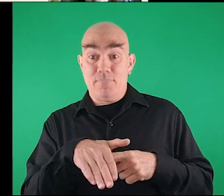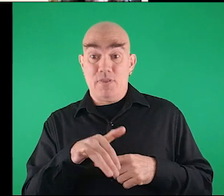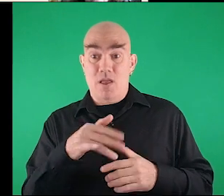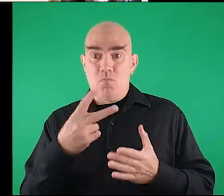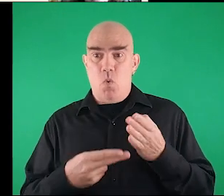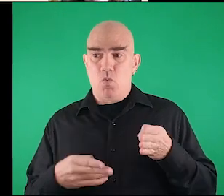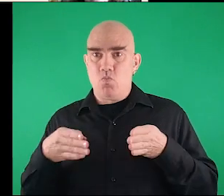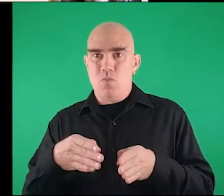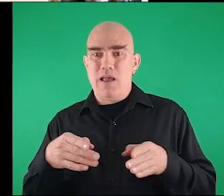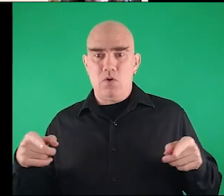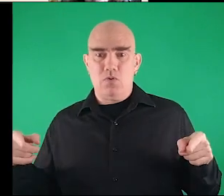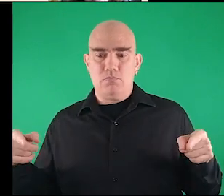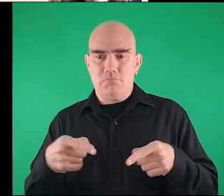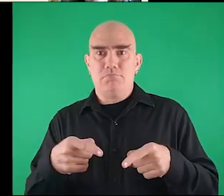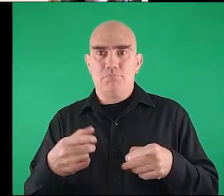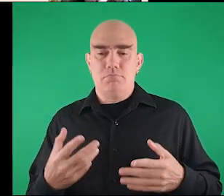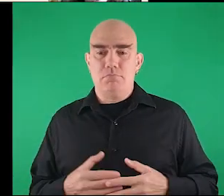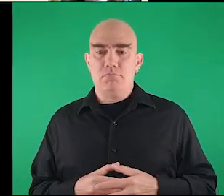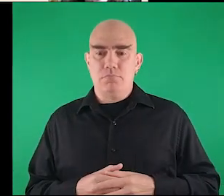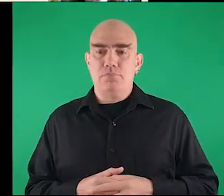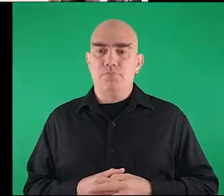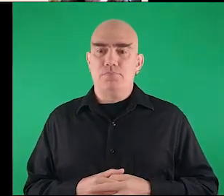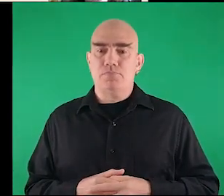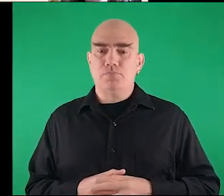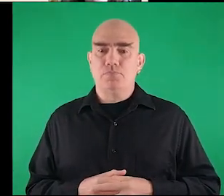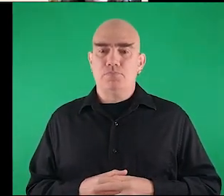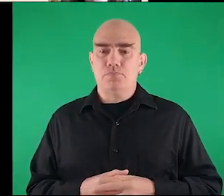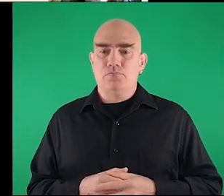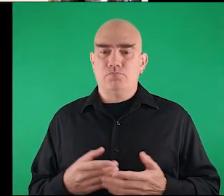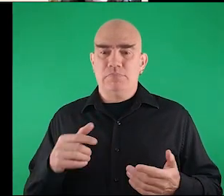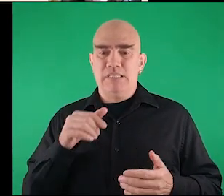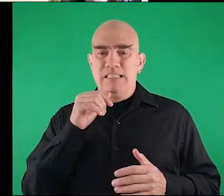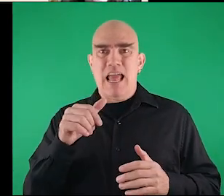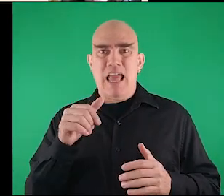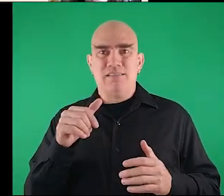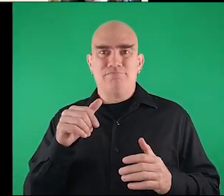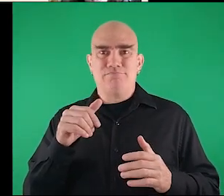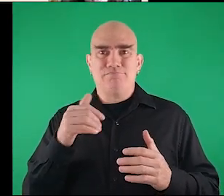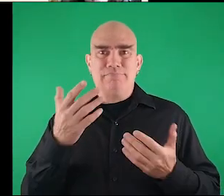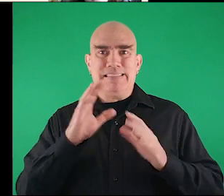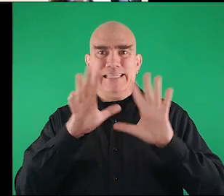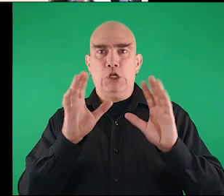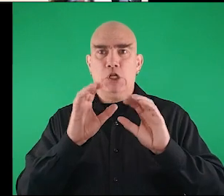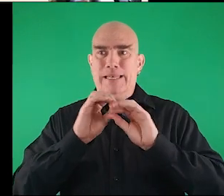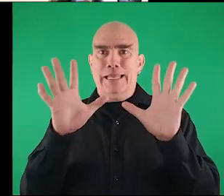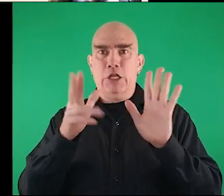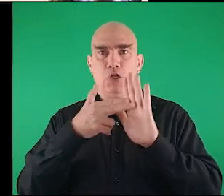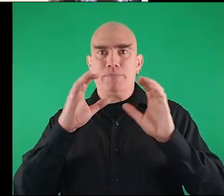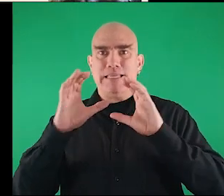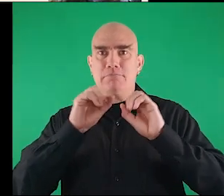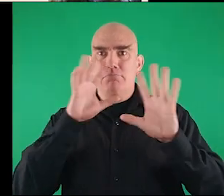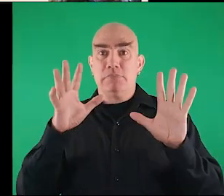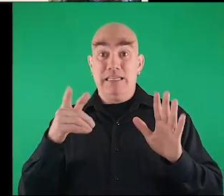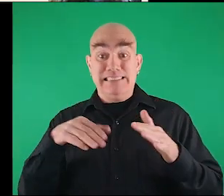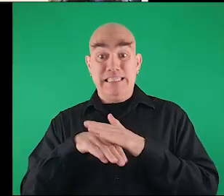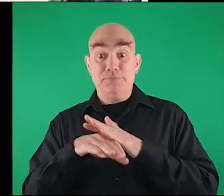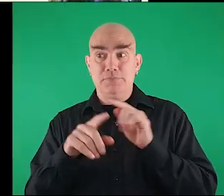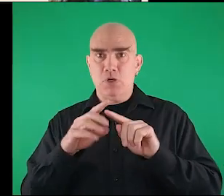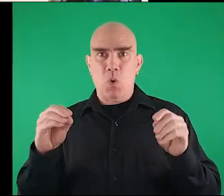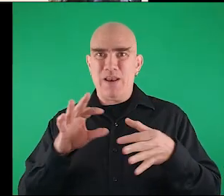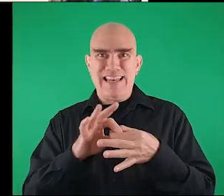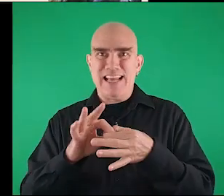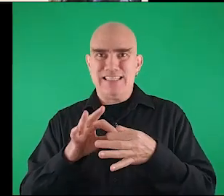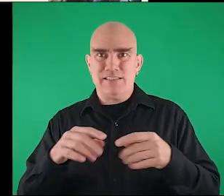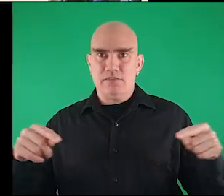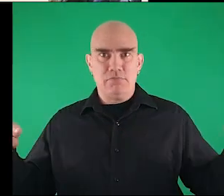this this both uh route are not not communicate it's accessible but are not